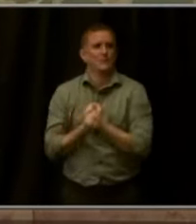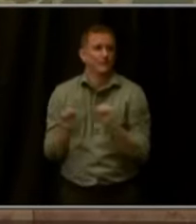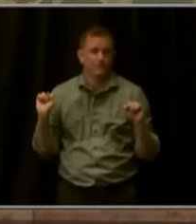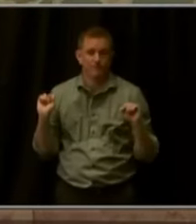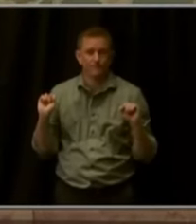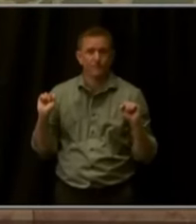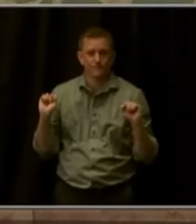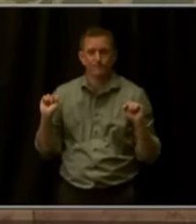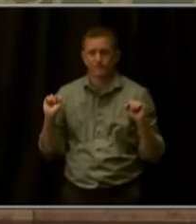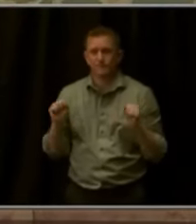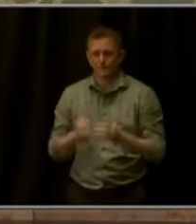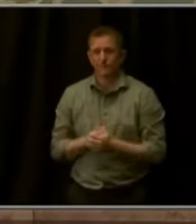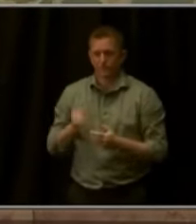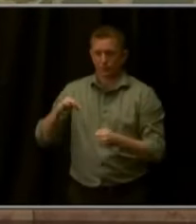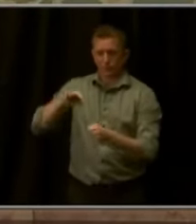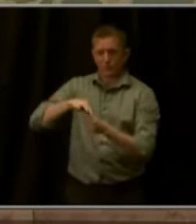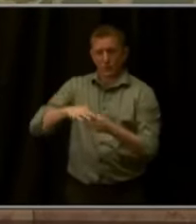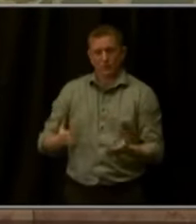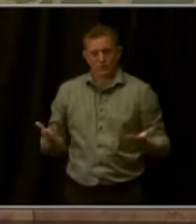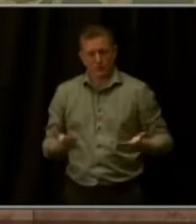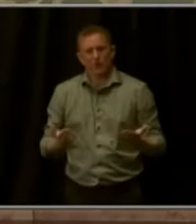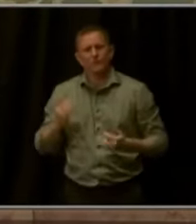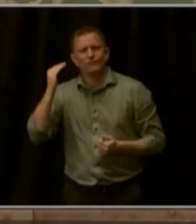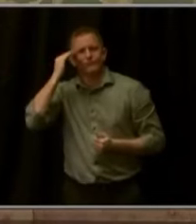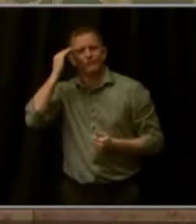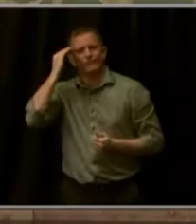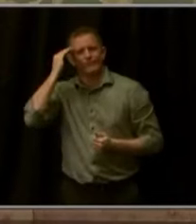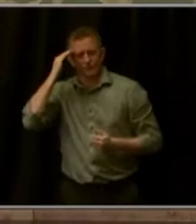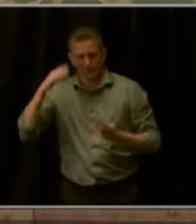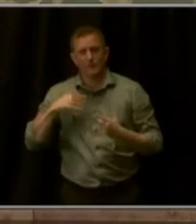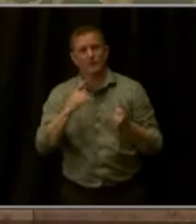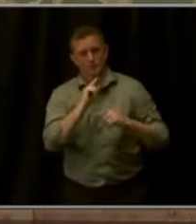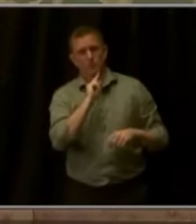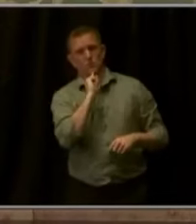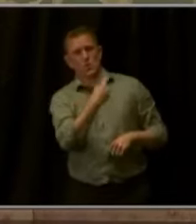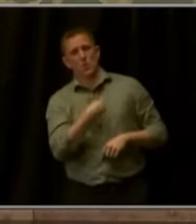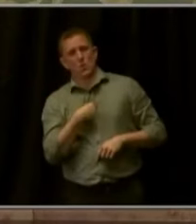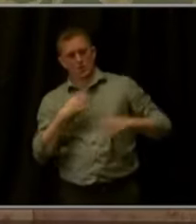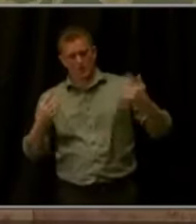the voters know and have told us that we need to work to make Colorado more affordable.